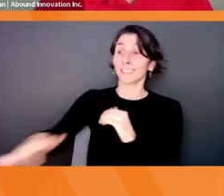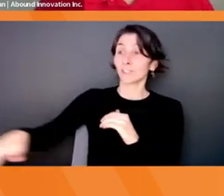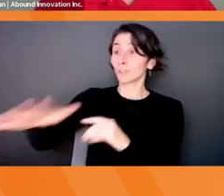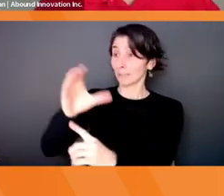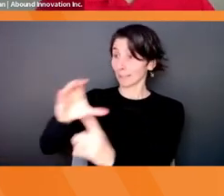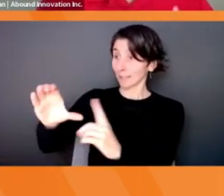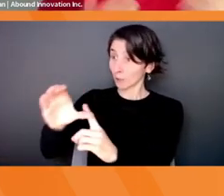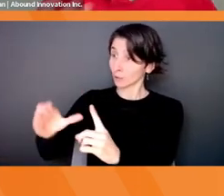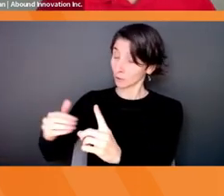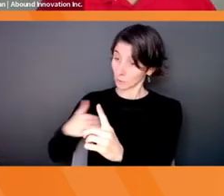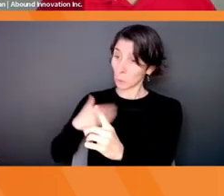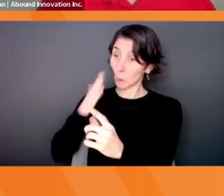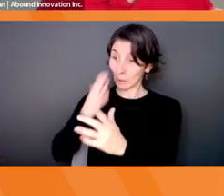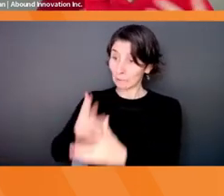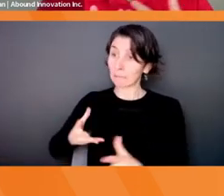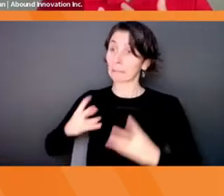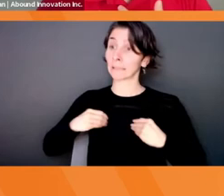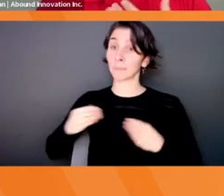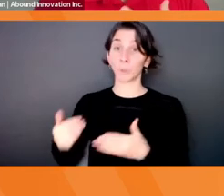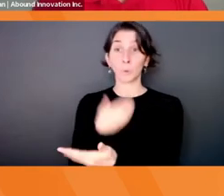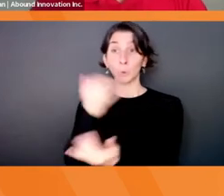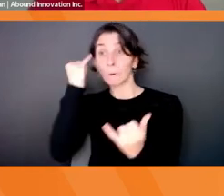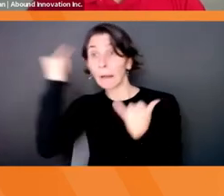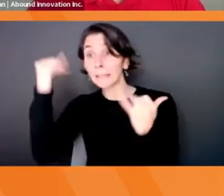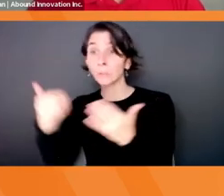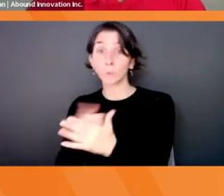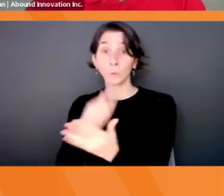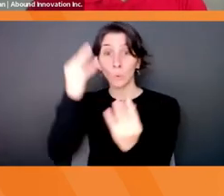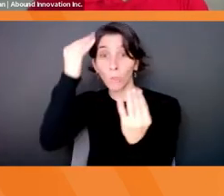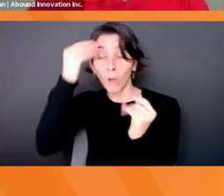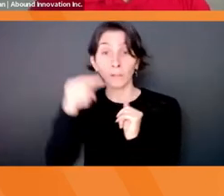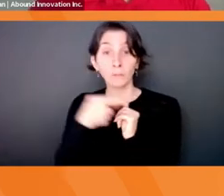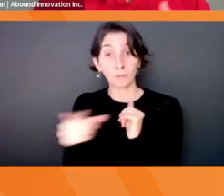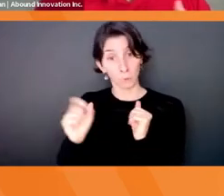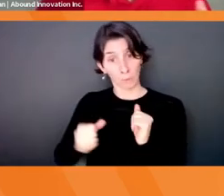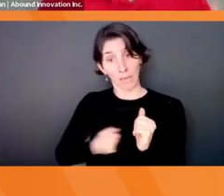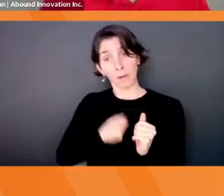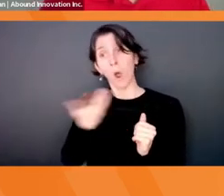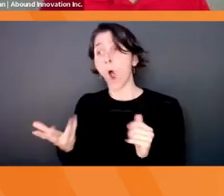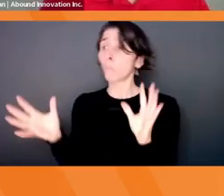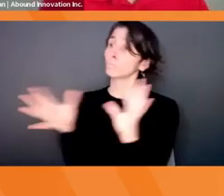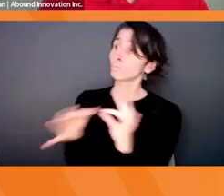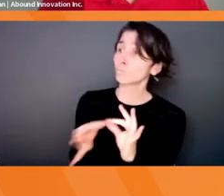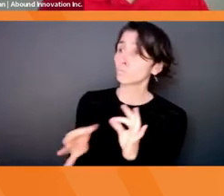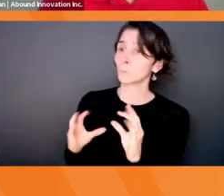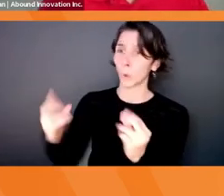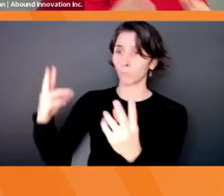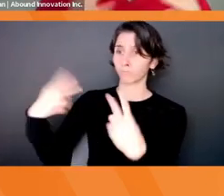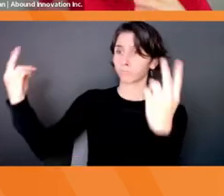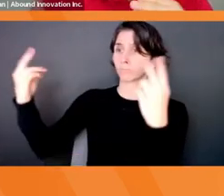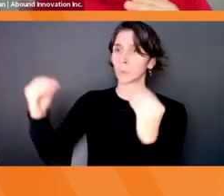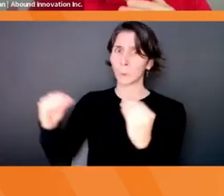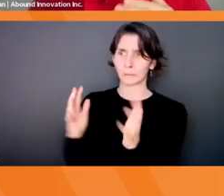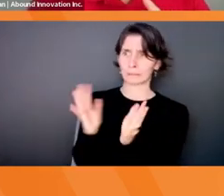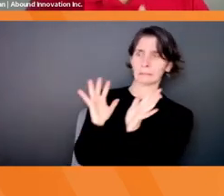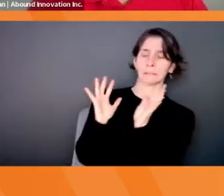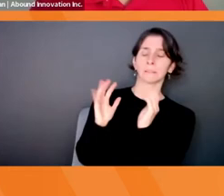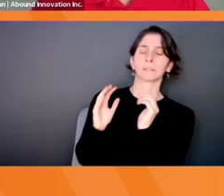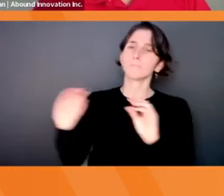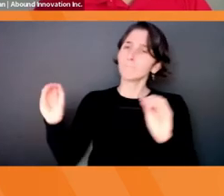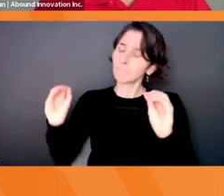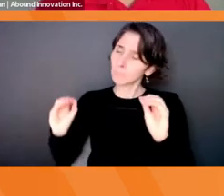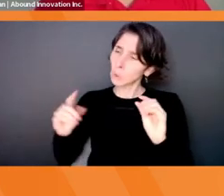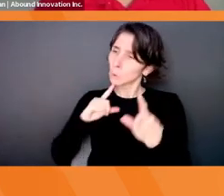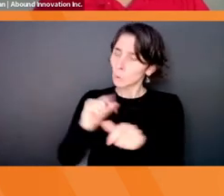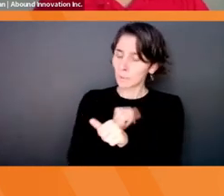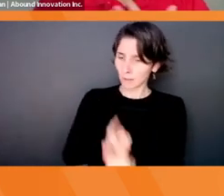sharing new ideas and thoughts, right? Are you able to share your thoughts freely without any judgment or shame? Can you truly express your